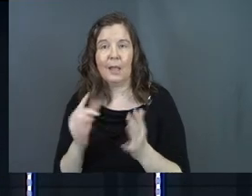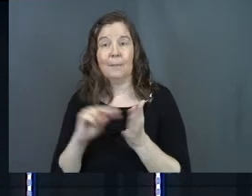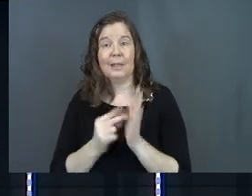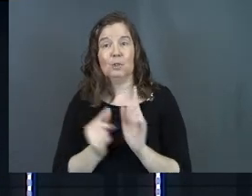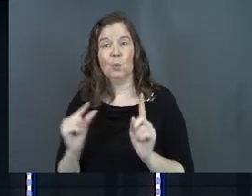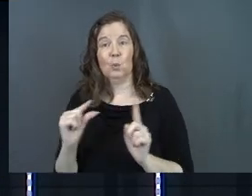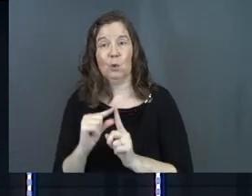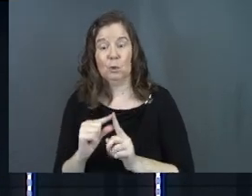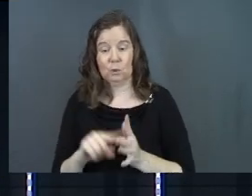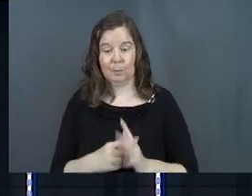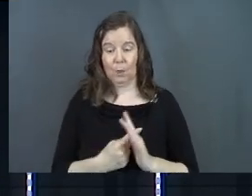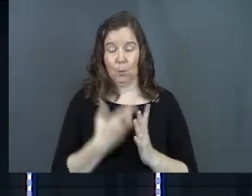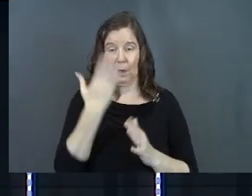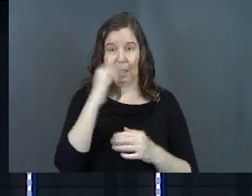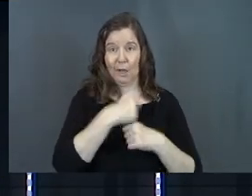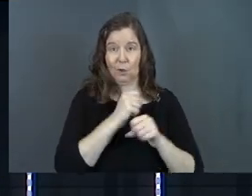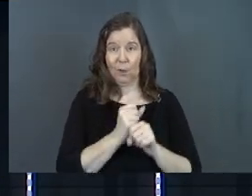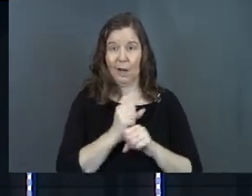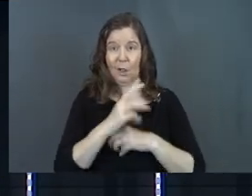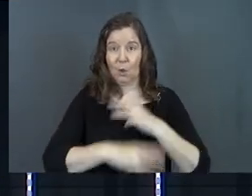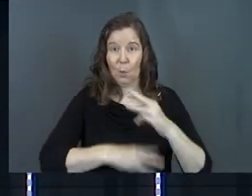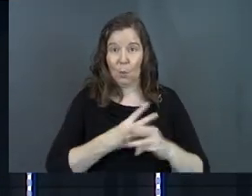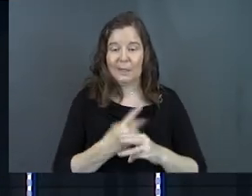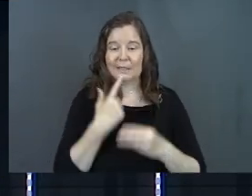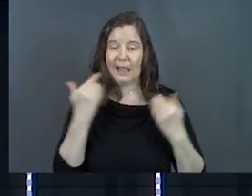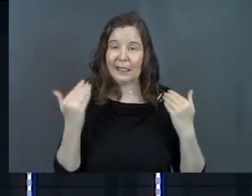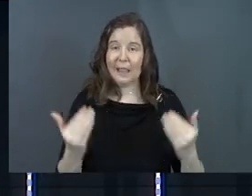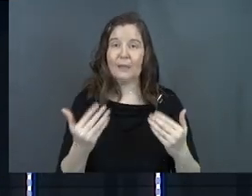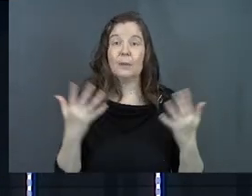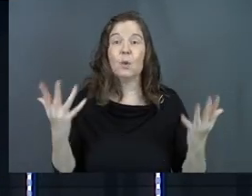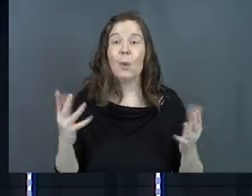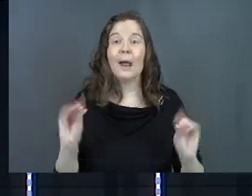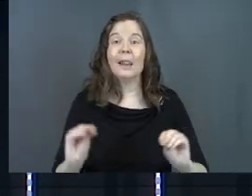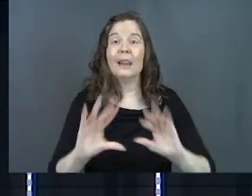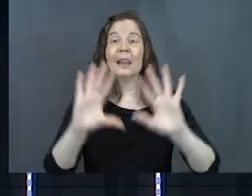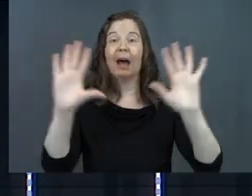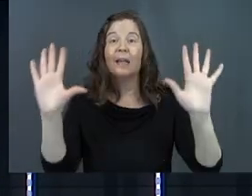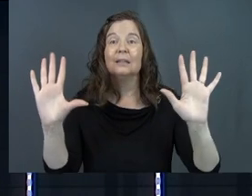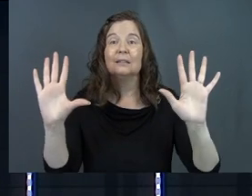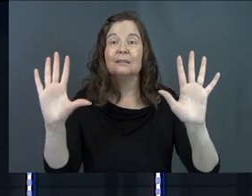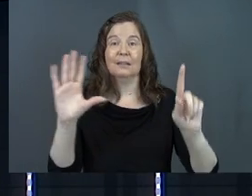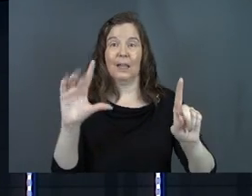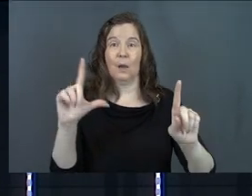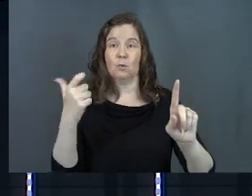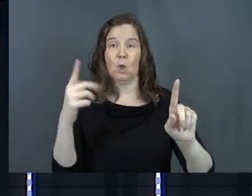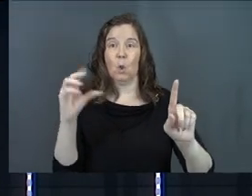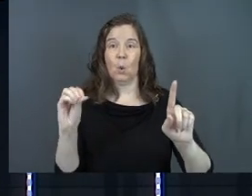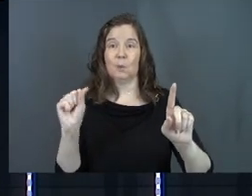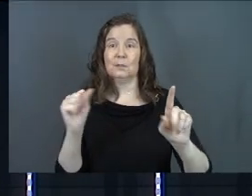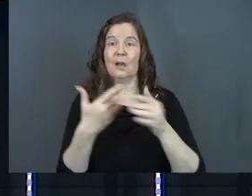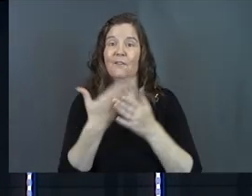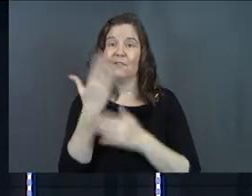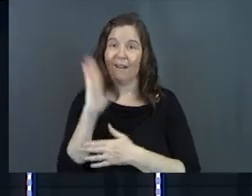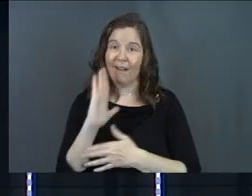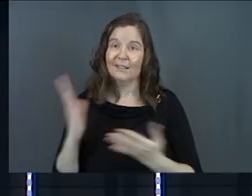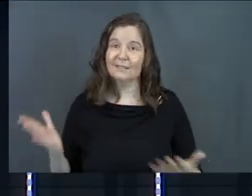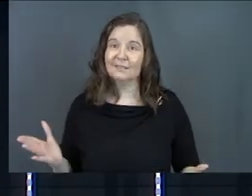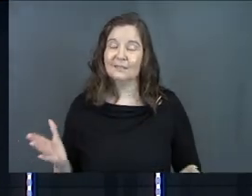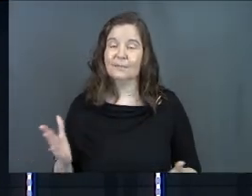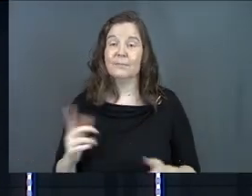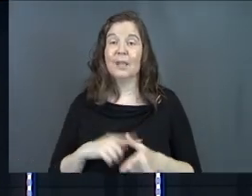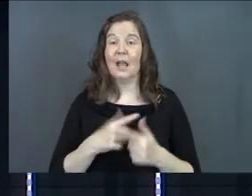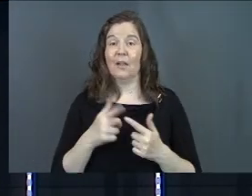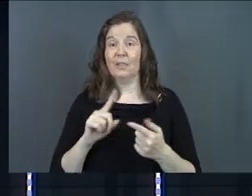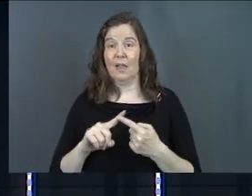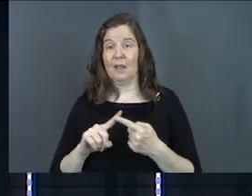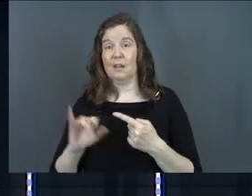the word. So in the beginning when God created the world, he said, let there be what light? That was the logos of God. Logos.